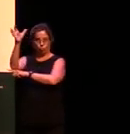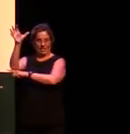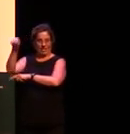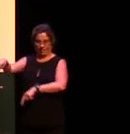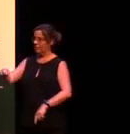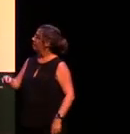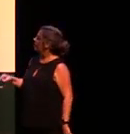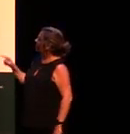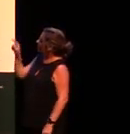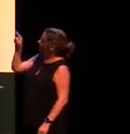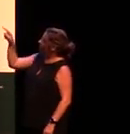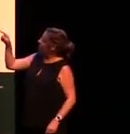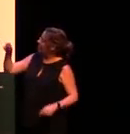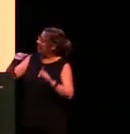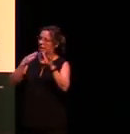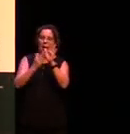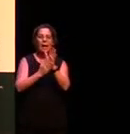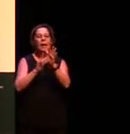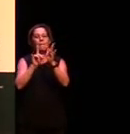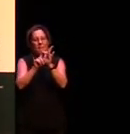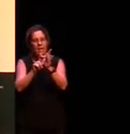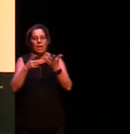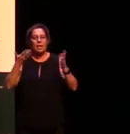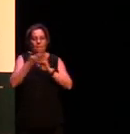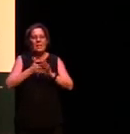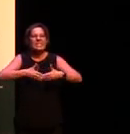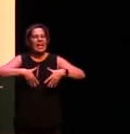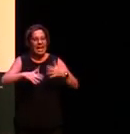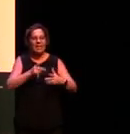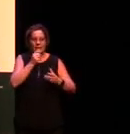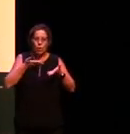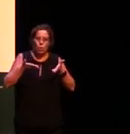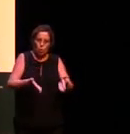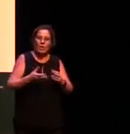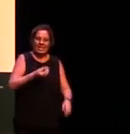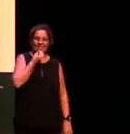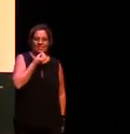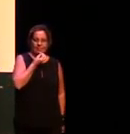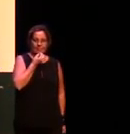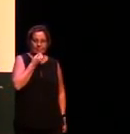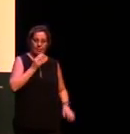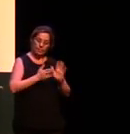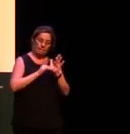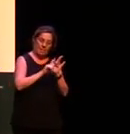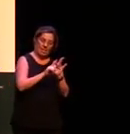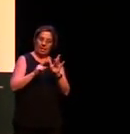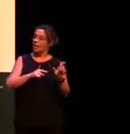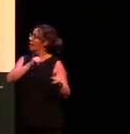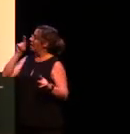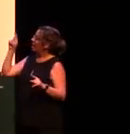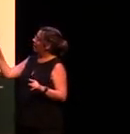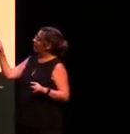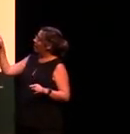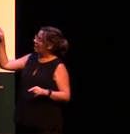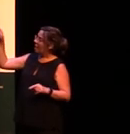is a little marker that means sort of edible fruit or edible plant and Wengi literally